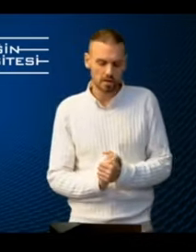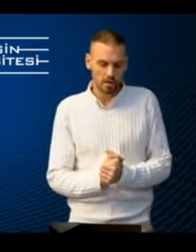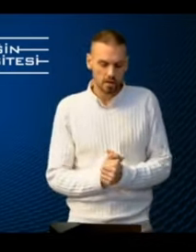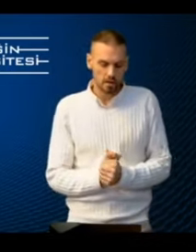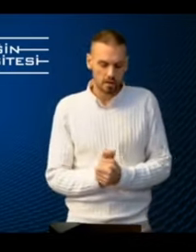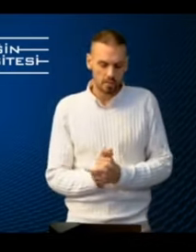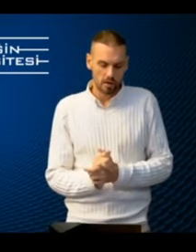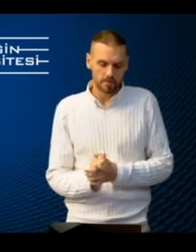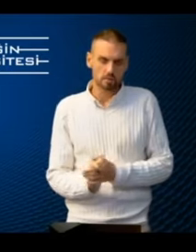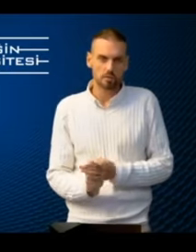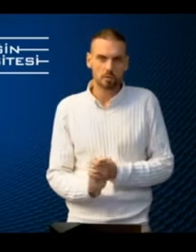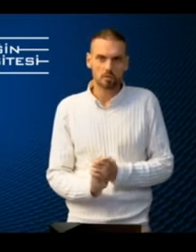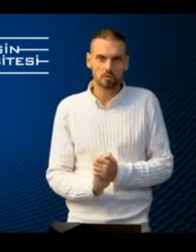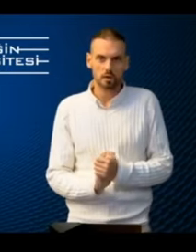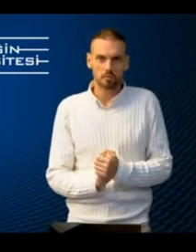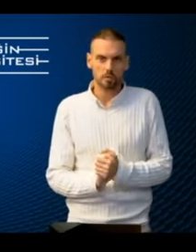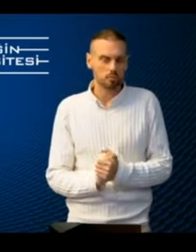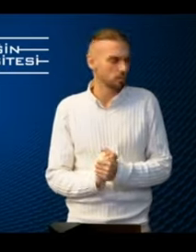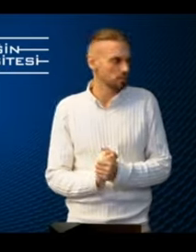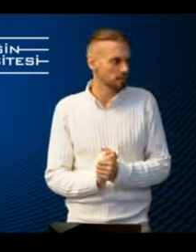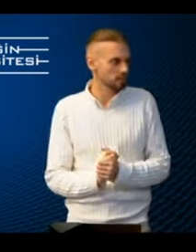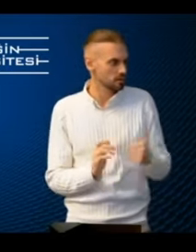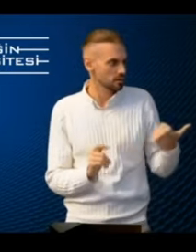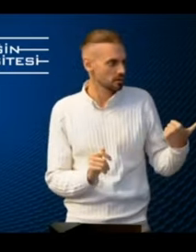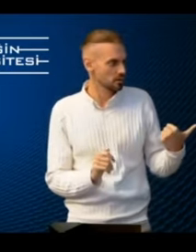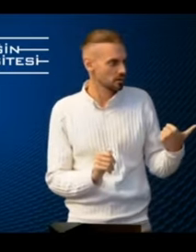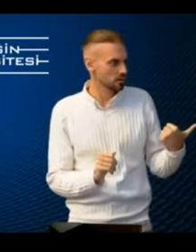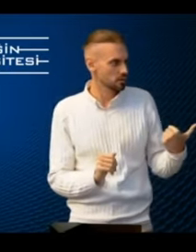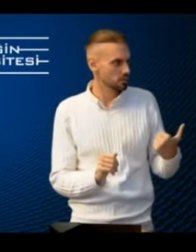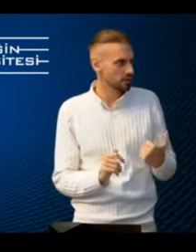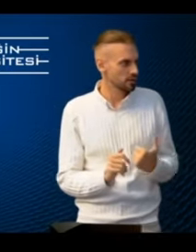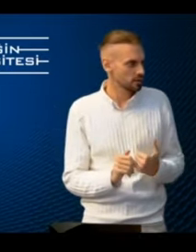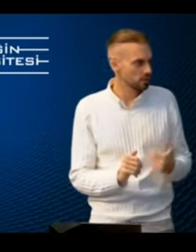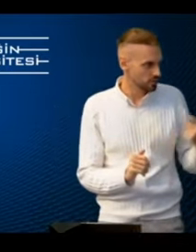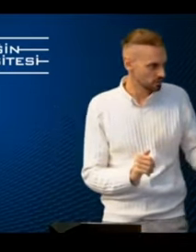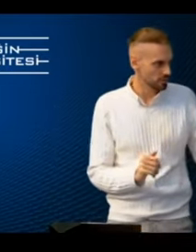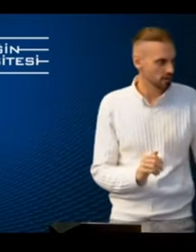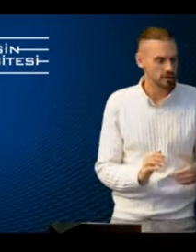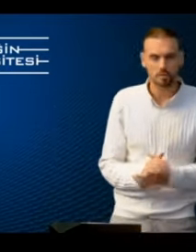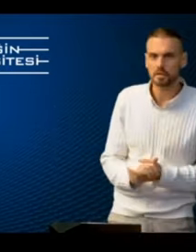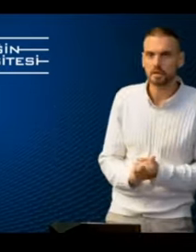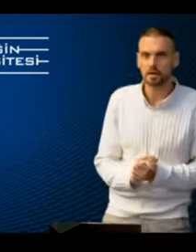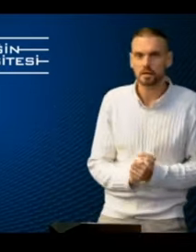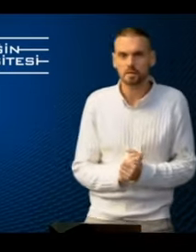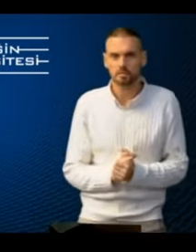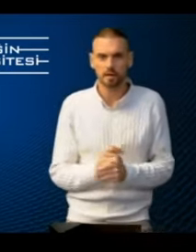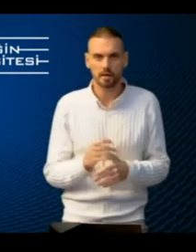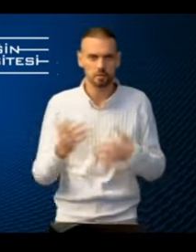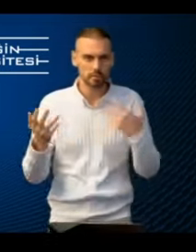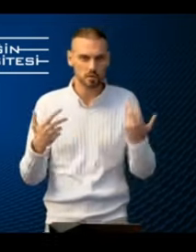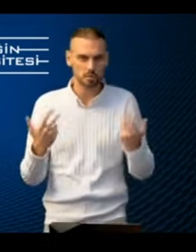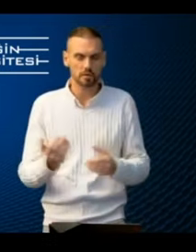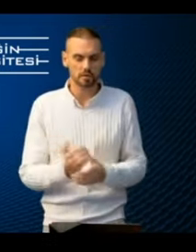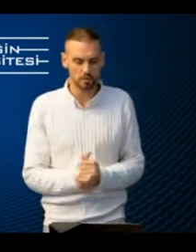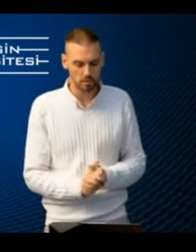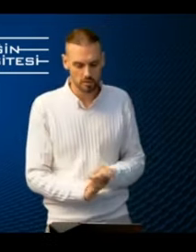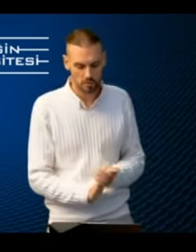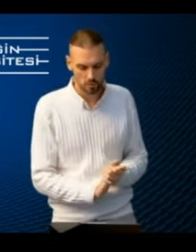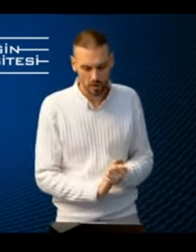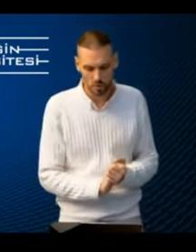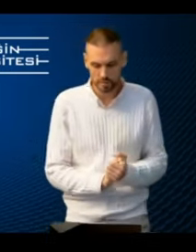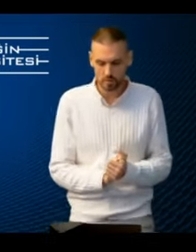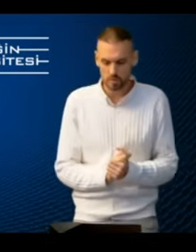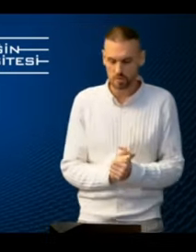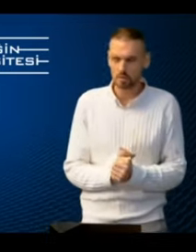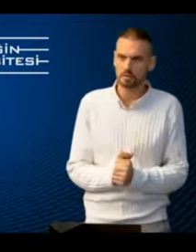And I think tomorrow we will meet in Istanbul Grande Airport with colleagues from IGA Academy and we'll benchmark the thoughts